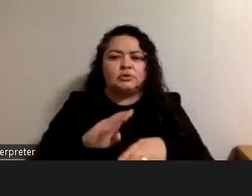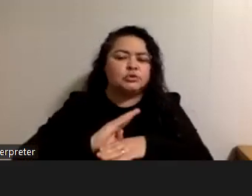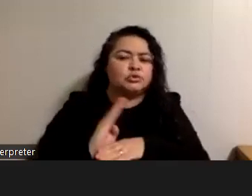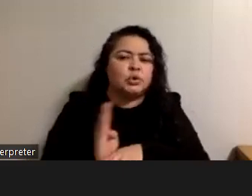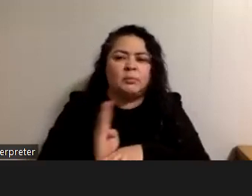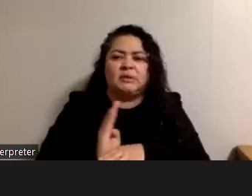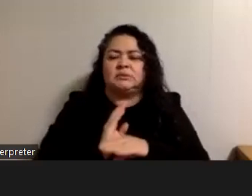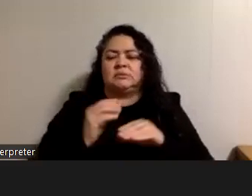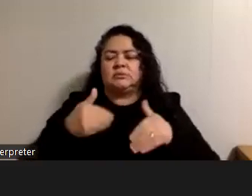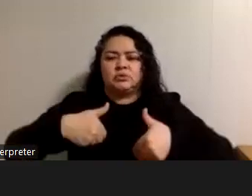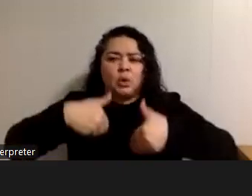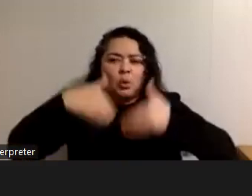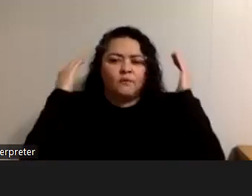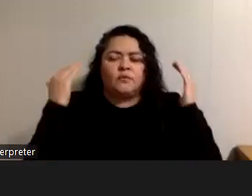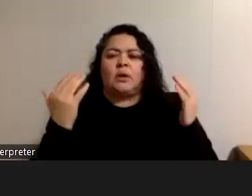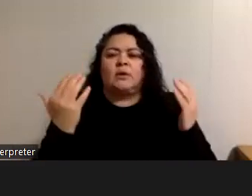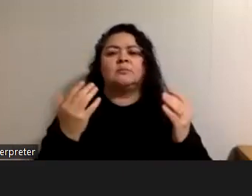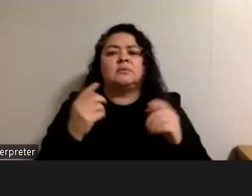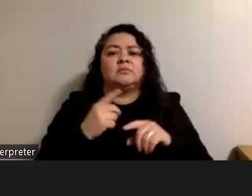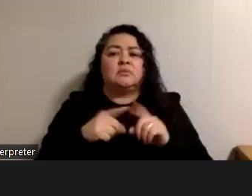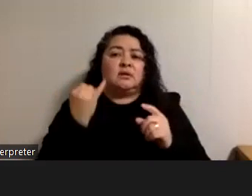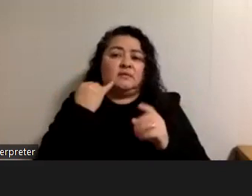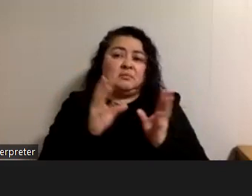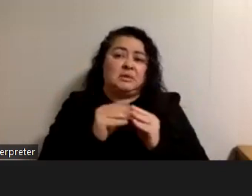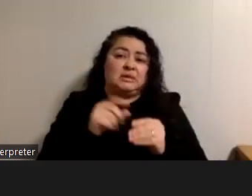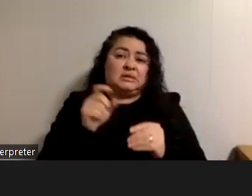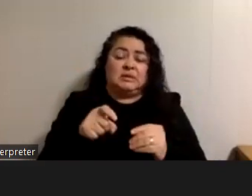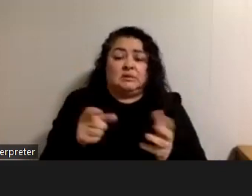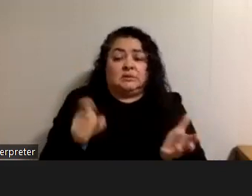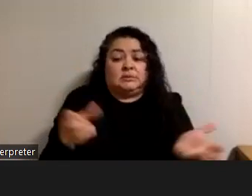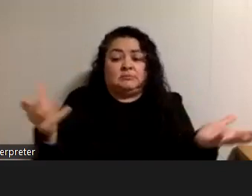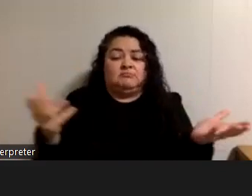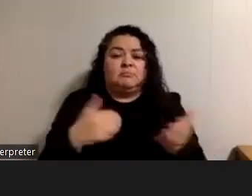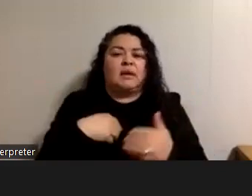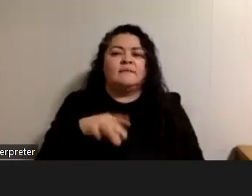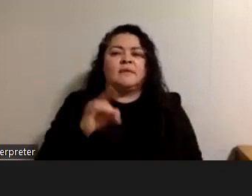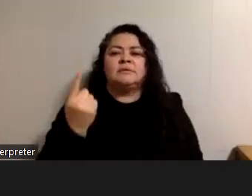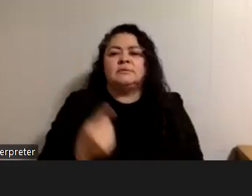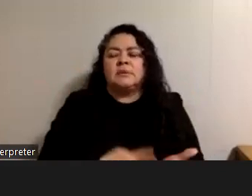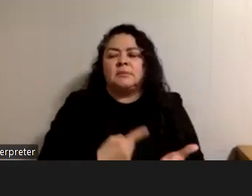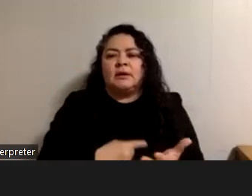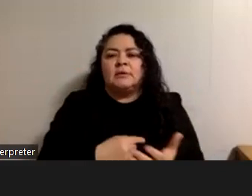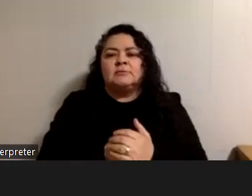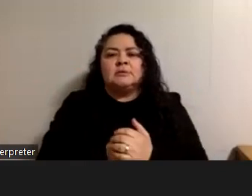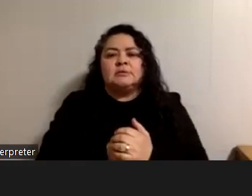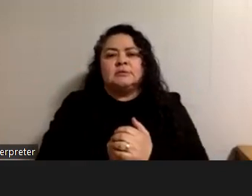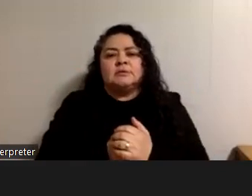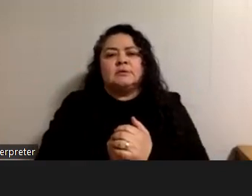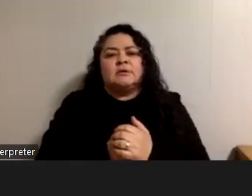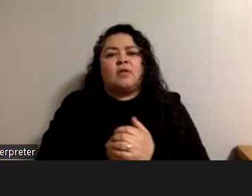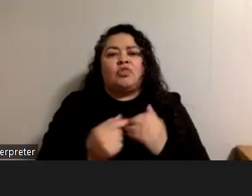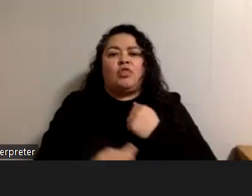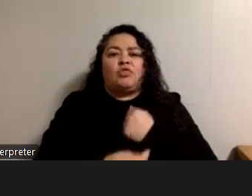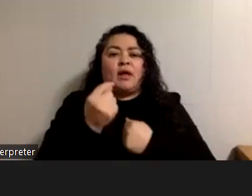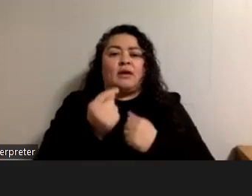so overwhelmed but if a meeting is needed it's needed i find sometimes the threat of